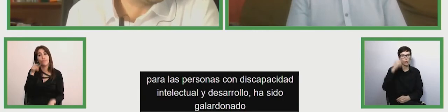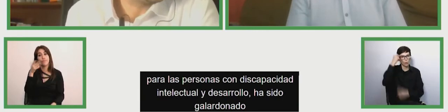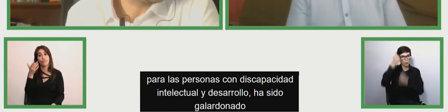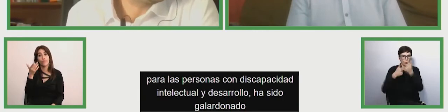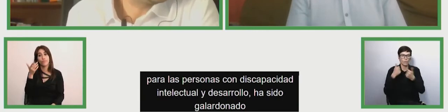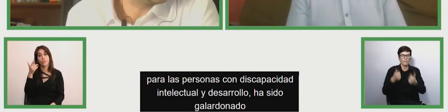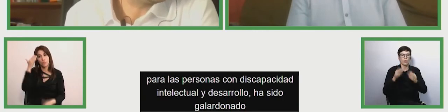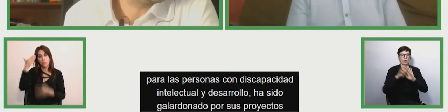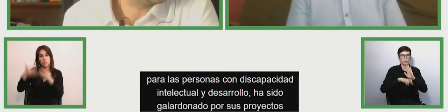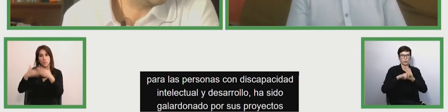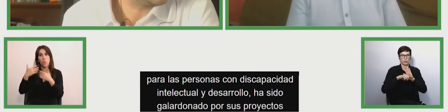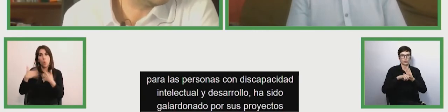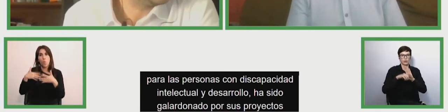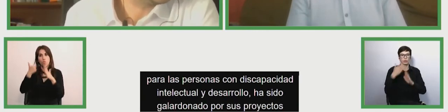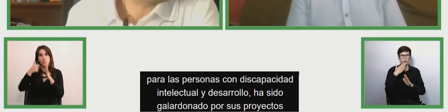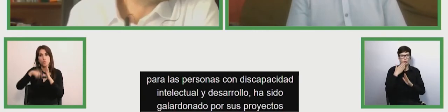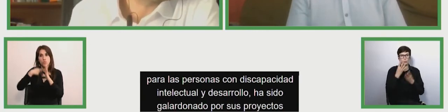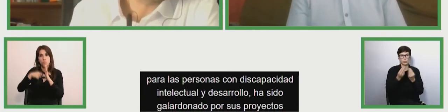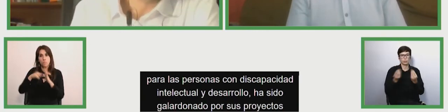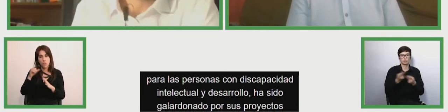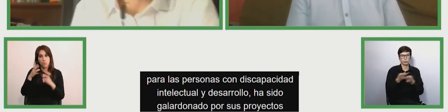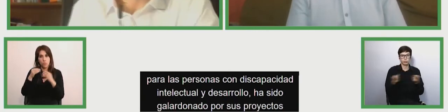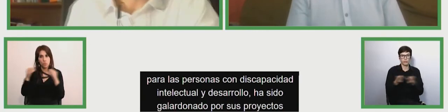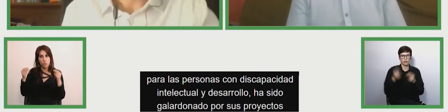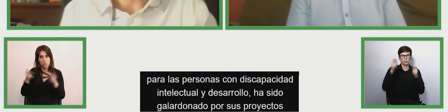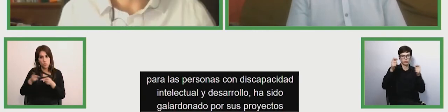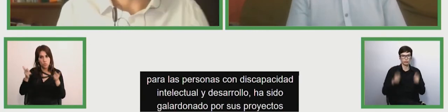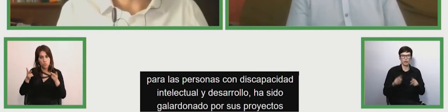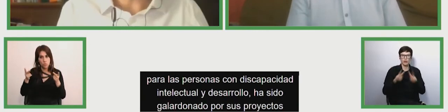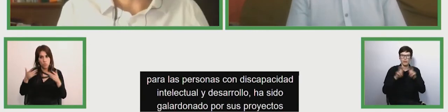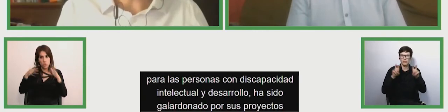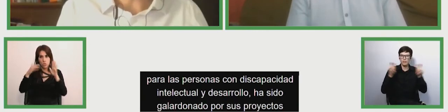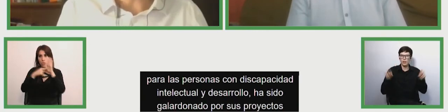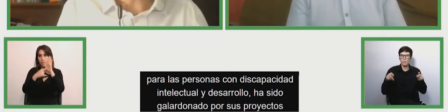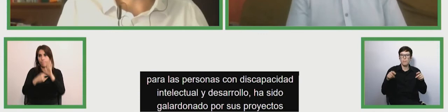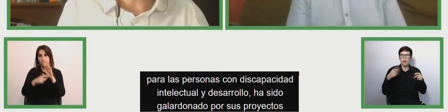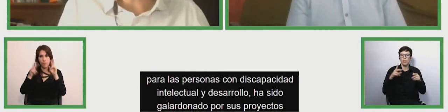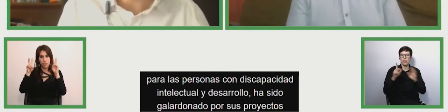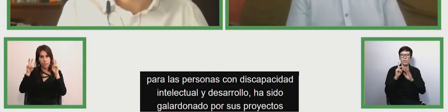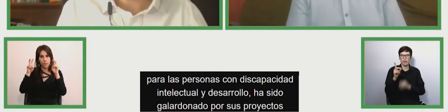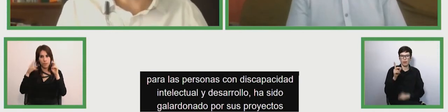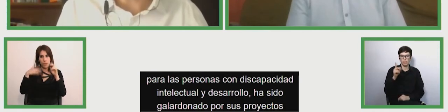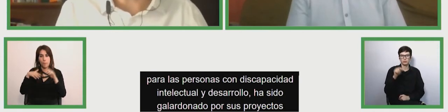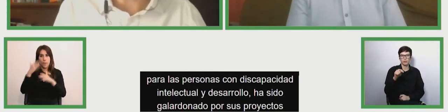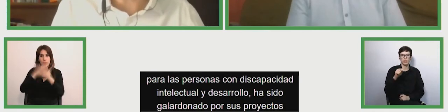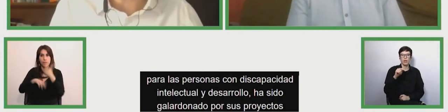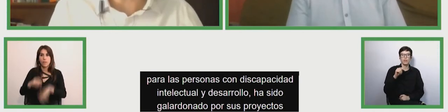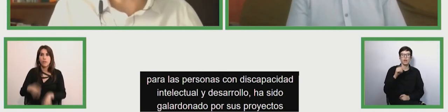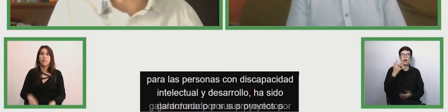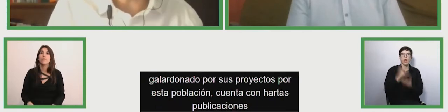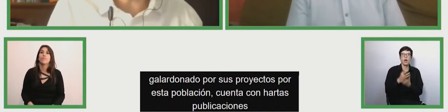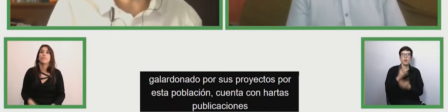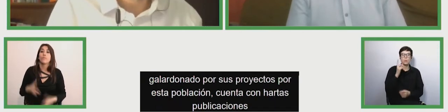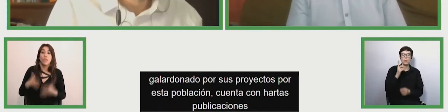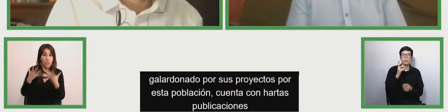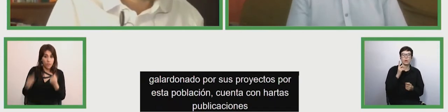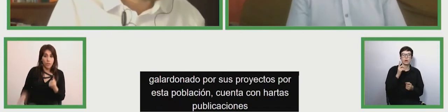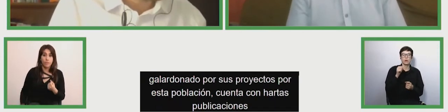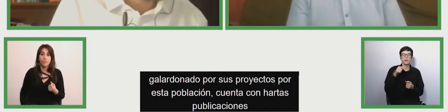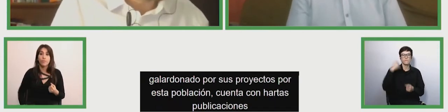several publications the early area of this capacity amongst which highlight the ones that i hit this how i learned